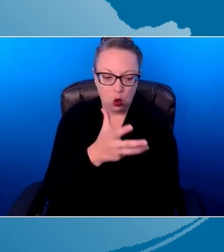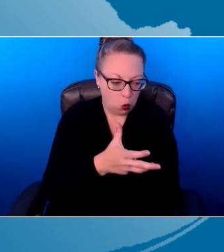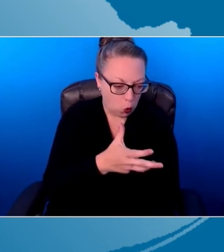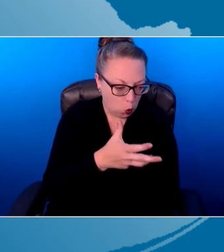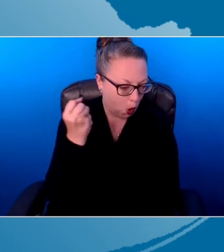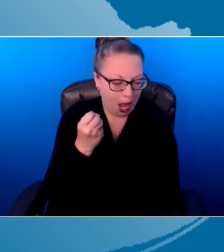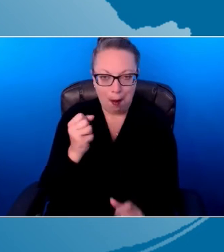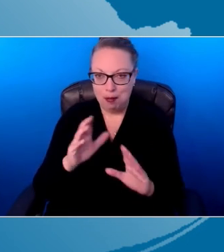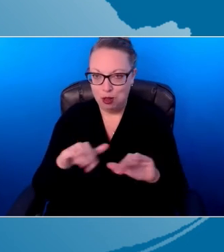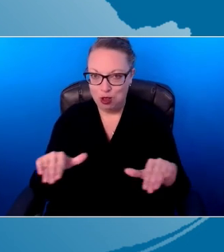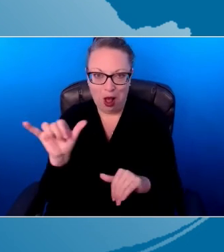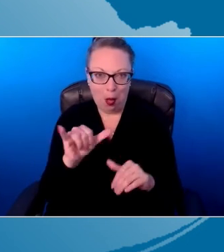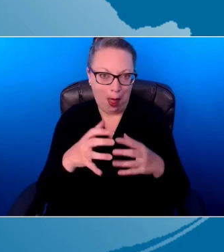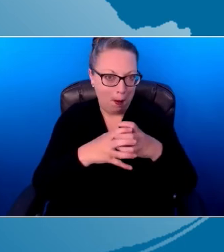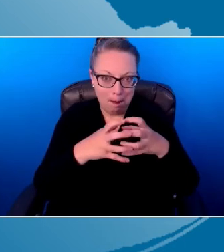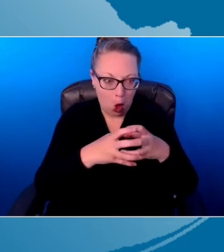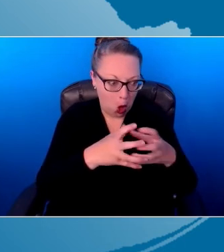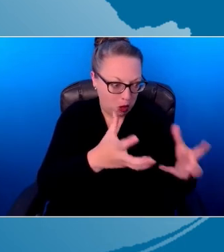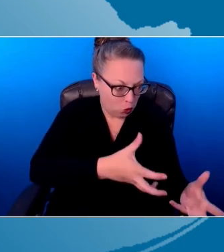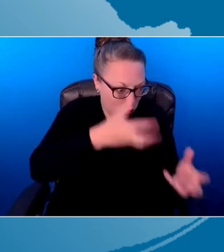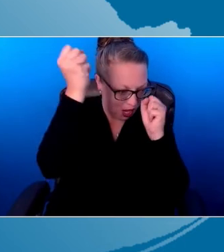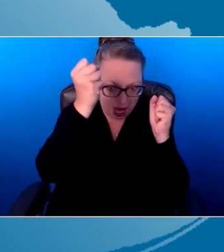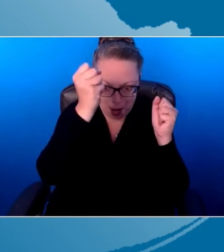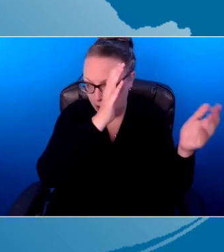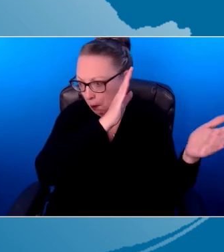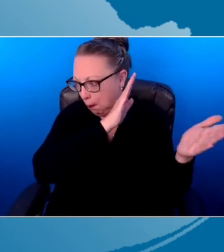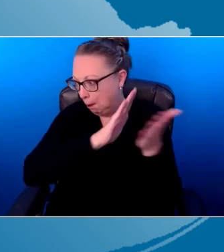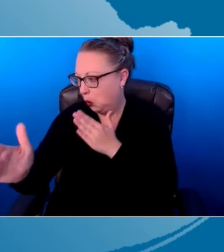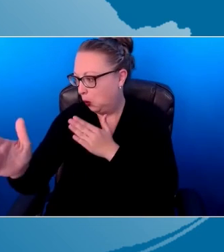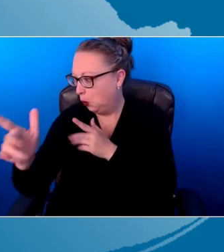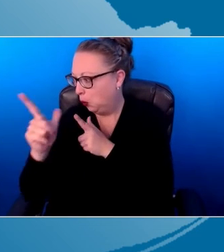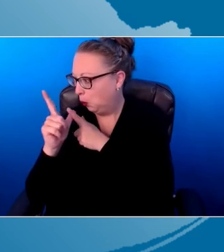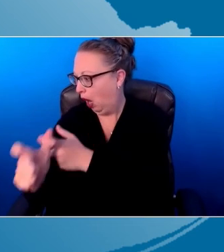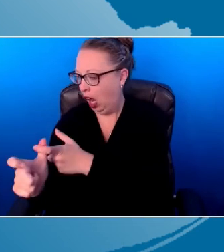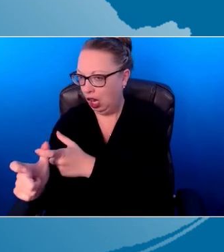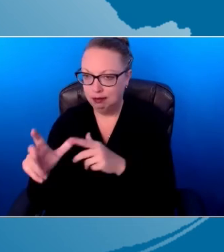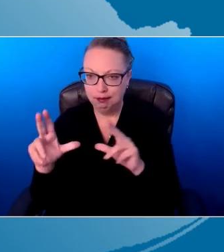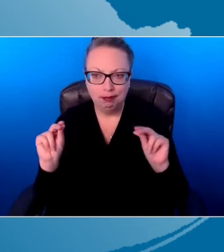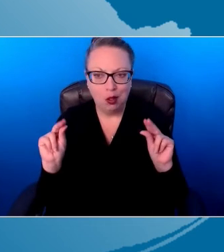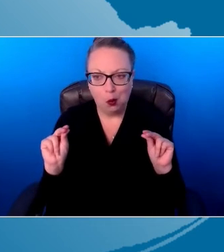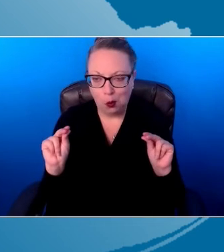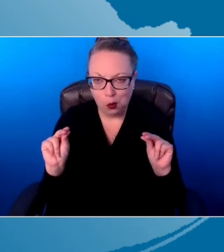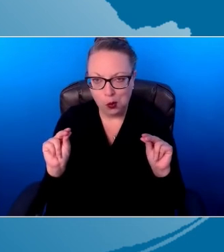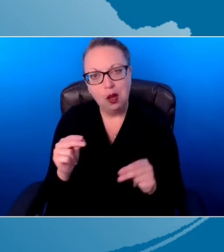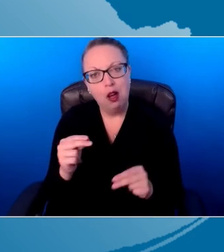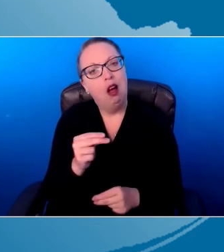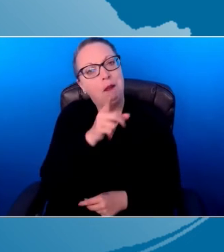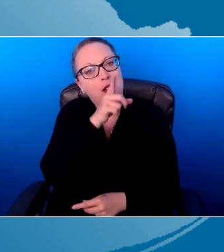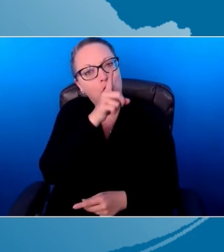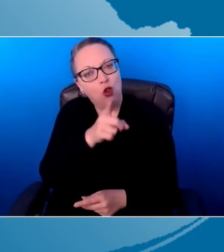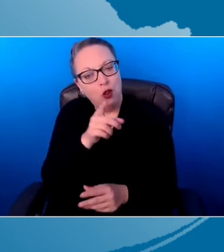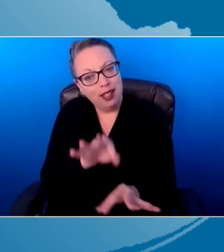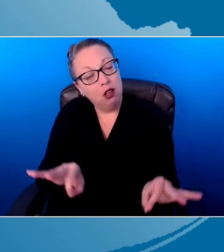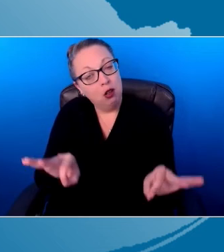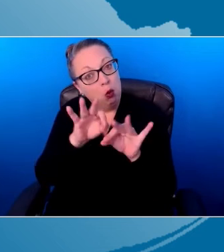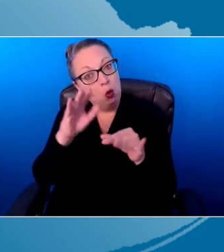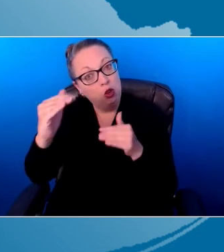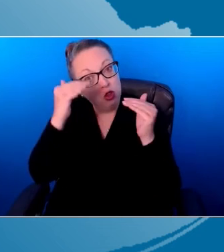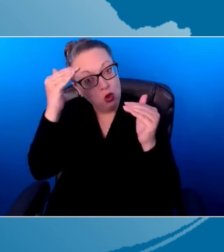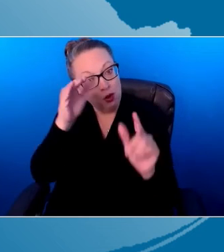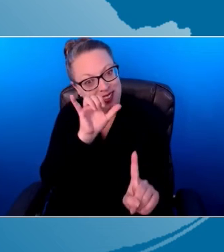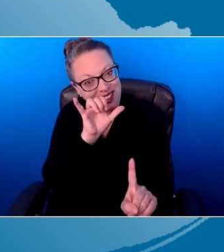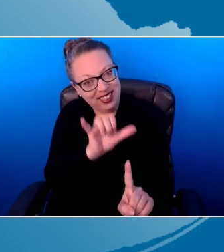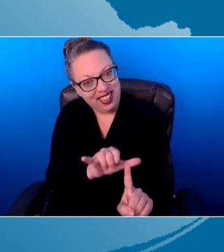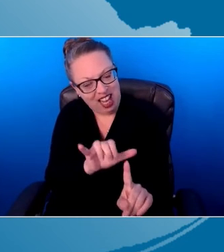ball and run with it. I make sure that the important adults in that child's life know what to